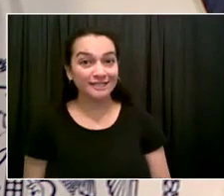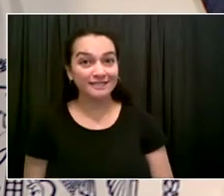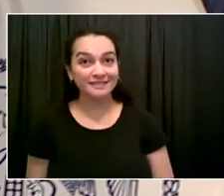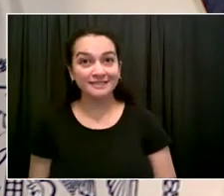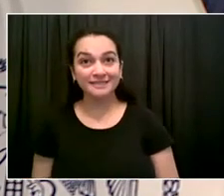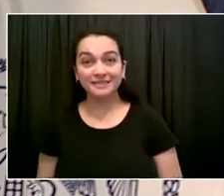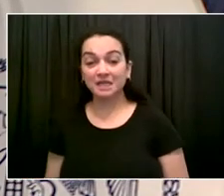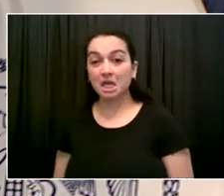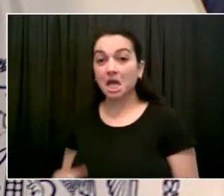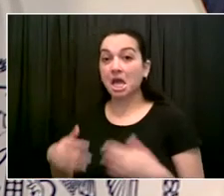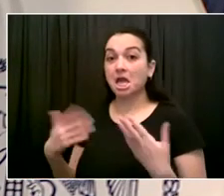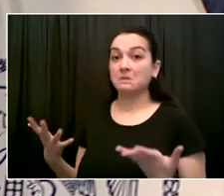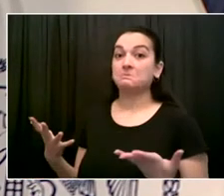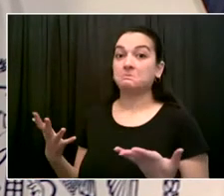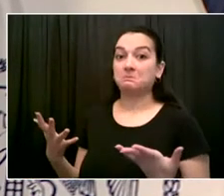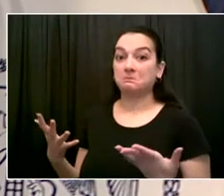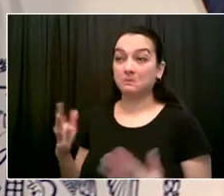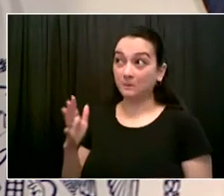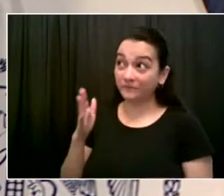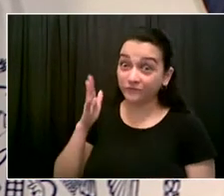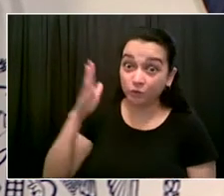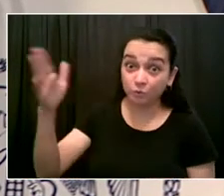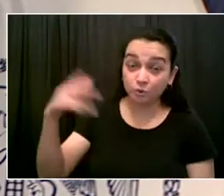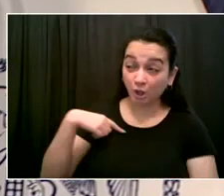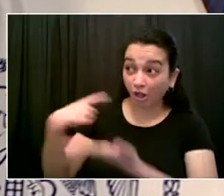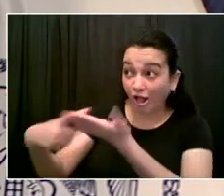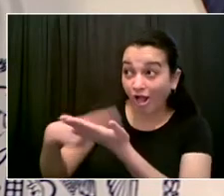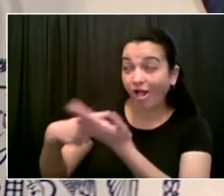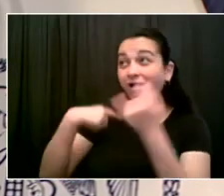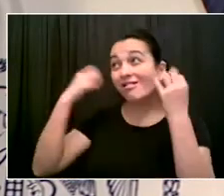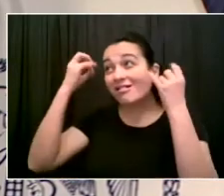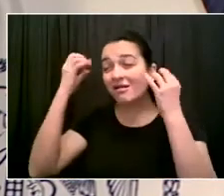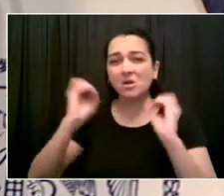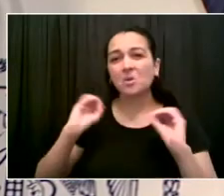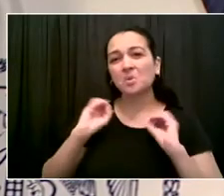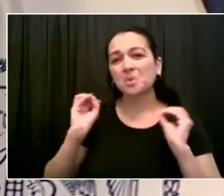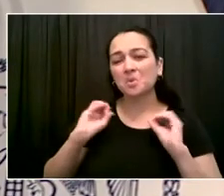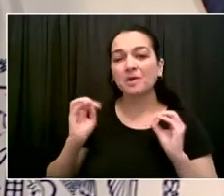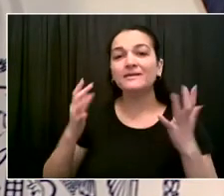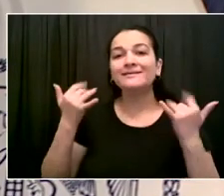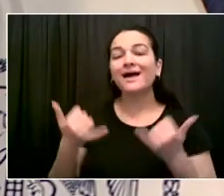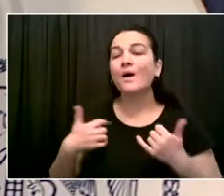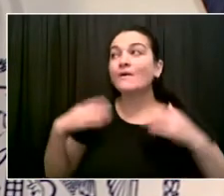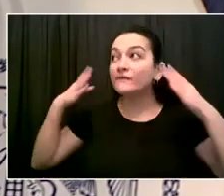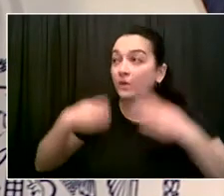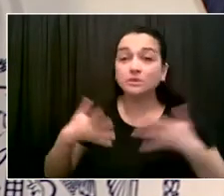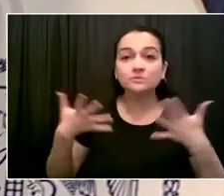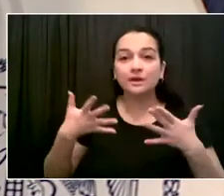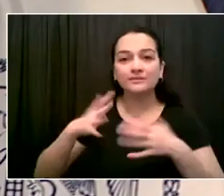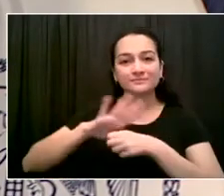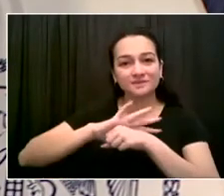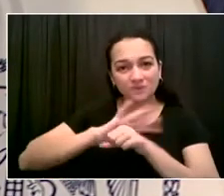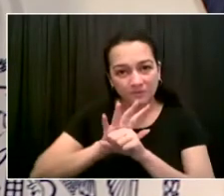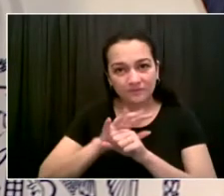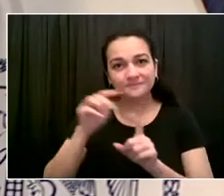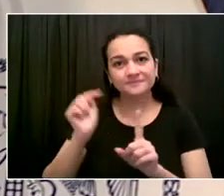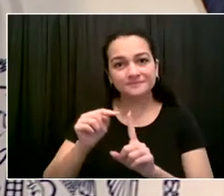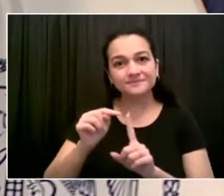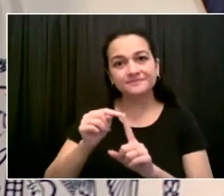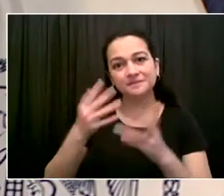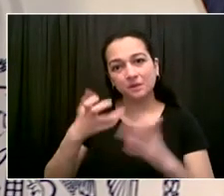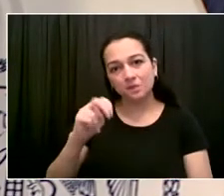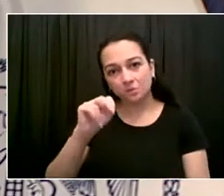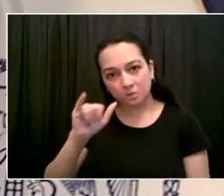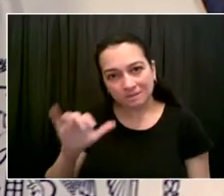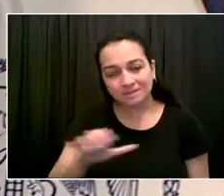my singular focus is on beating back COVID and getting this city to a full recovery. At some point, I've got to figure